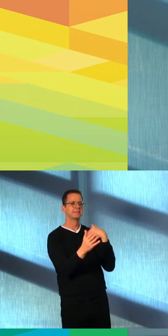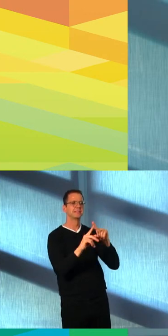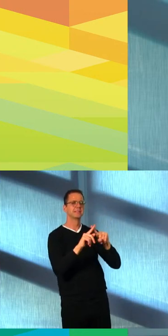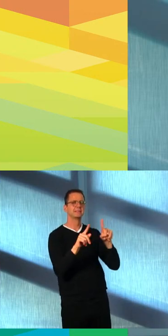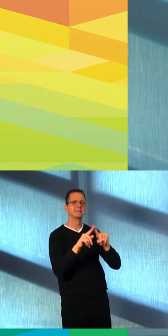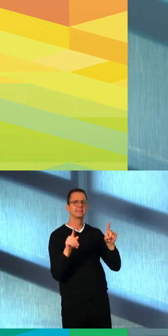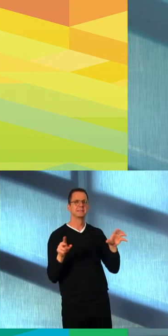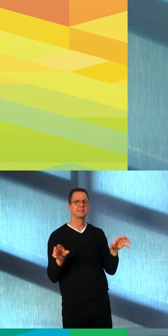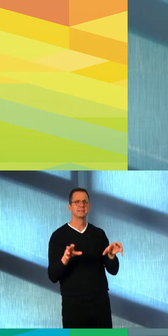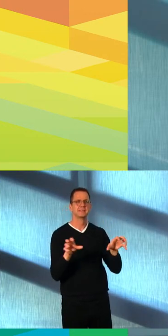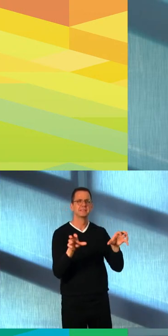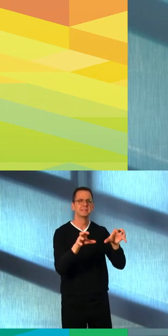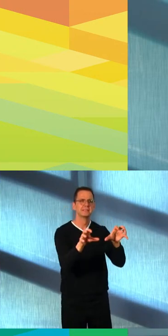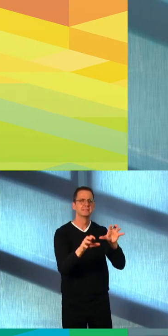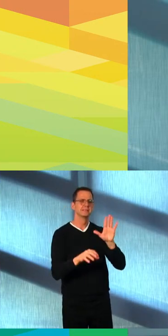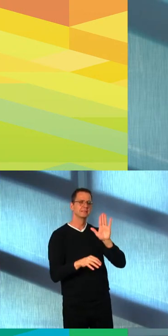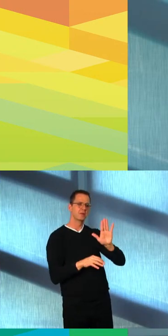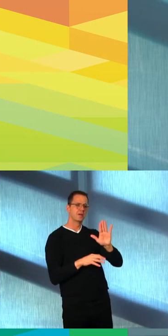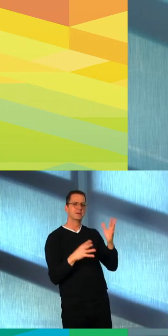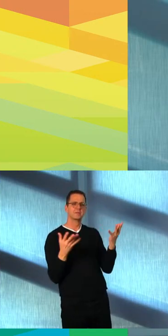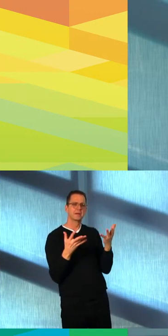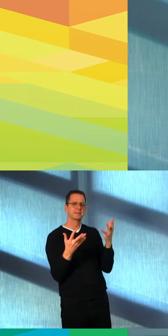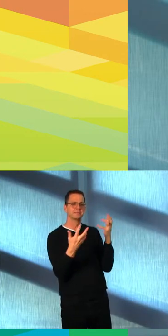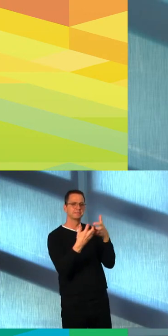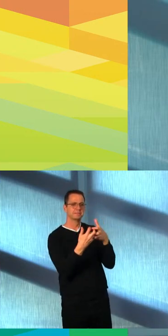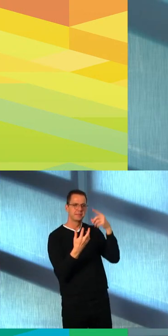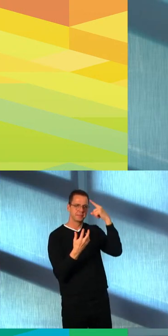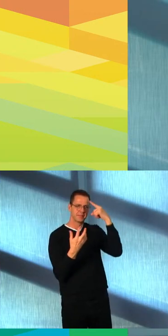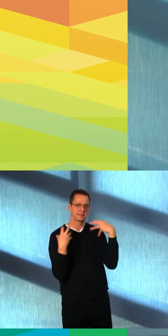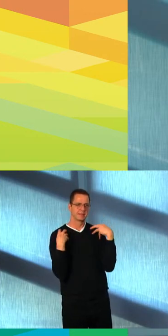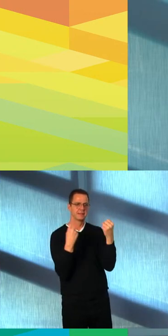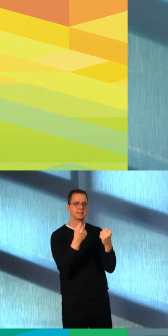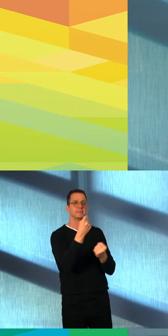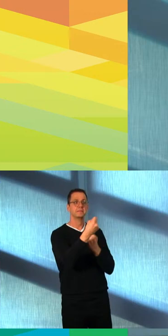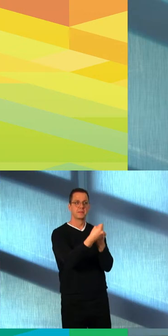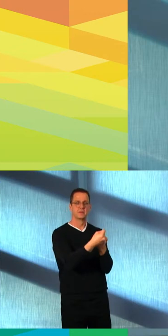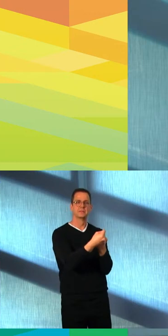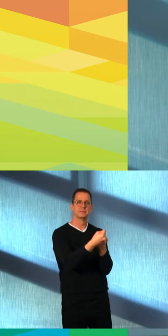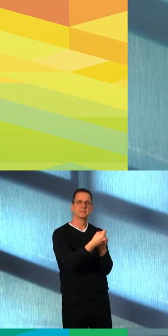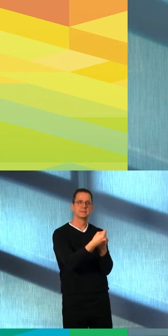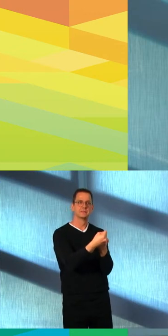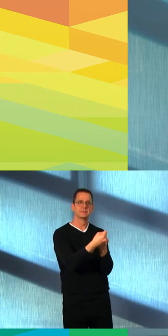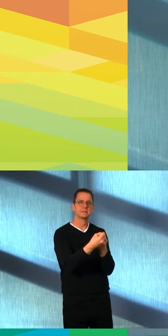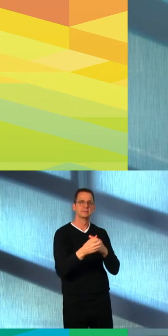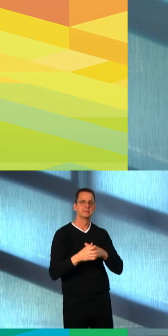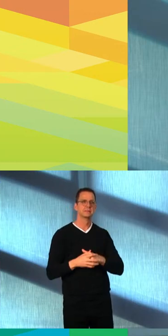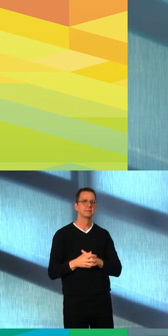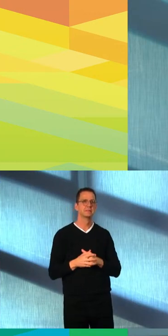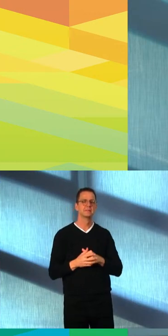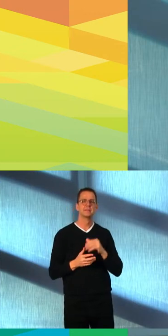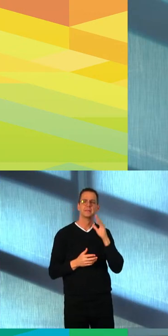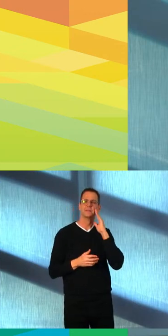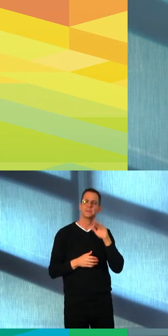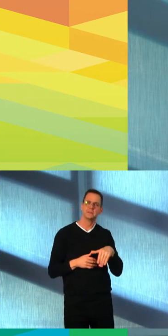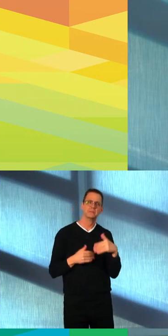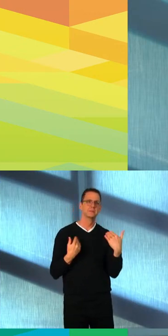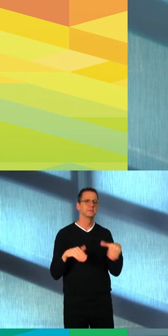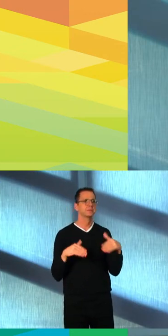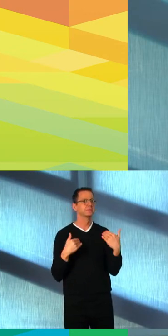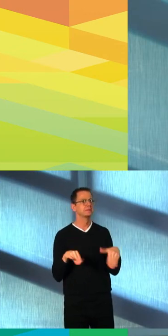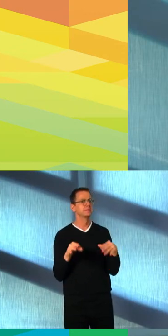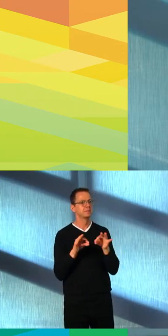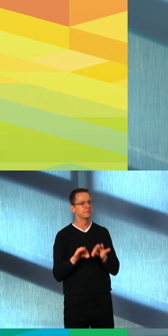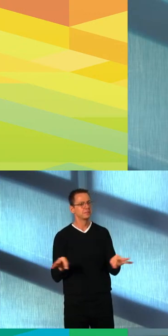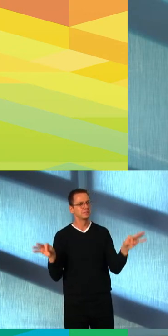the region and beyond, going to school, going to libraries, visiting museums and galleries, riding transit, and driving our roads.